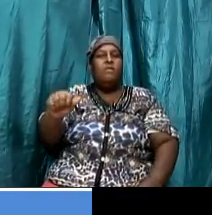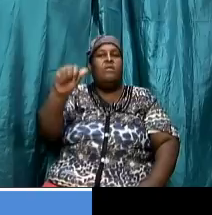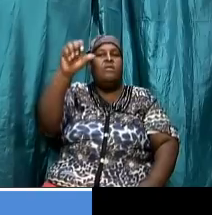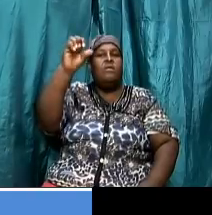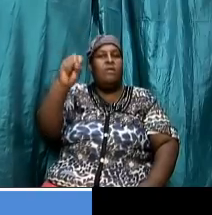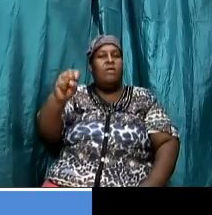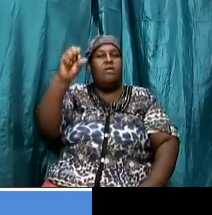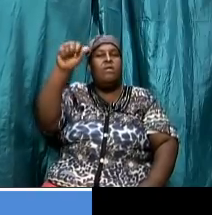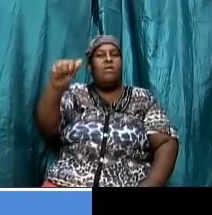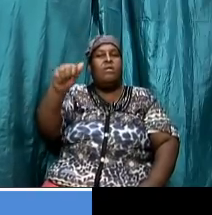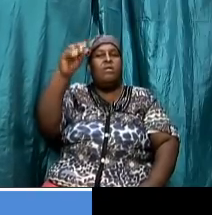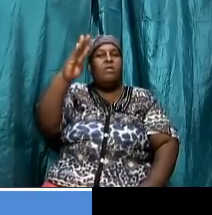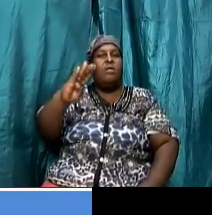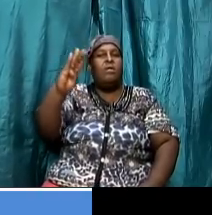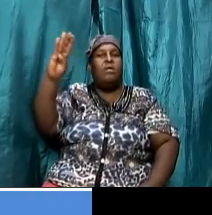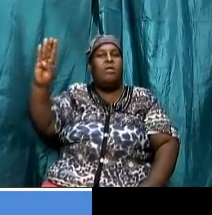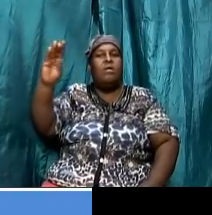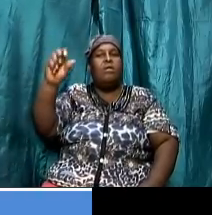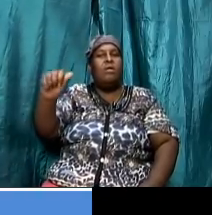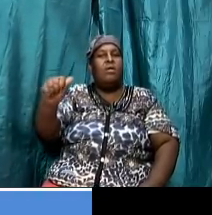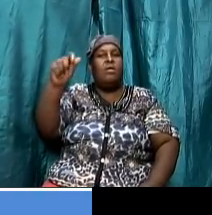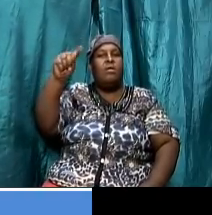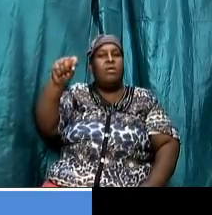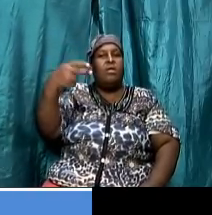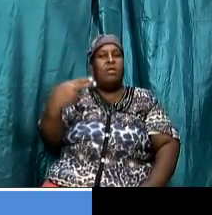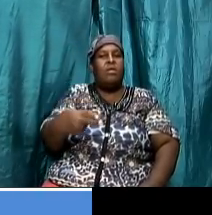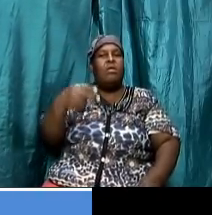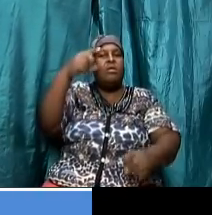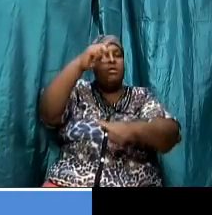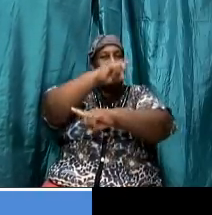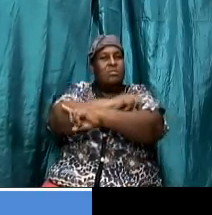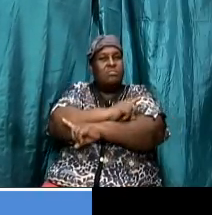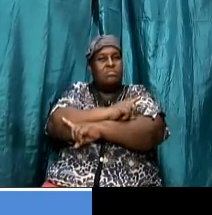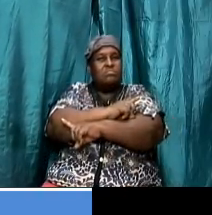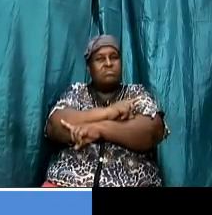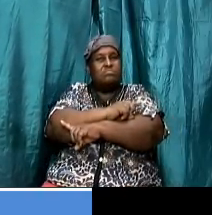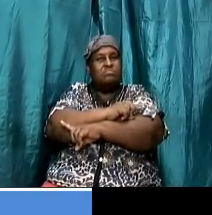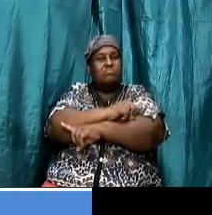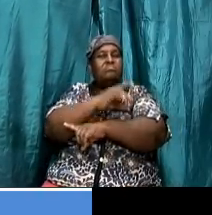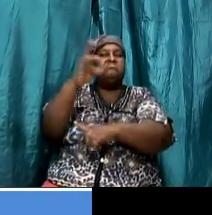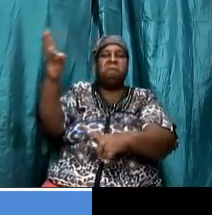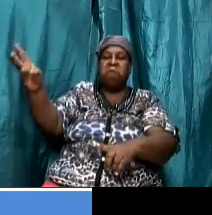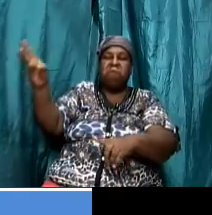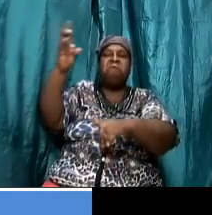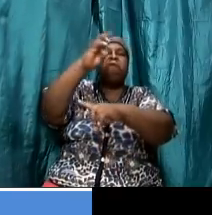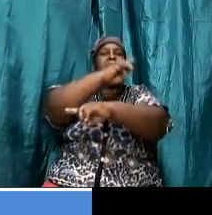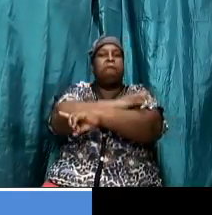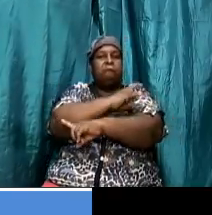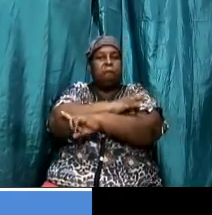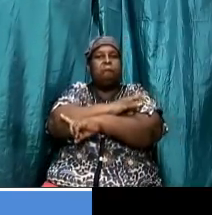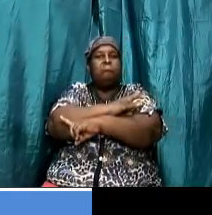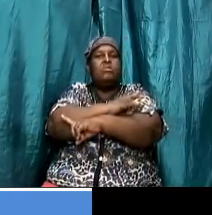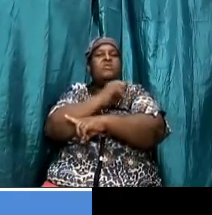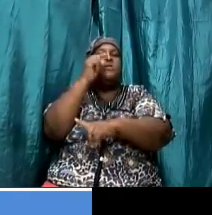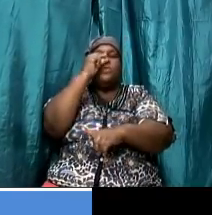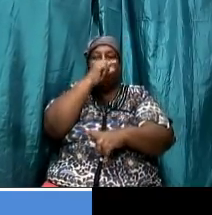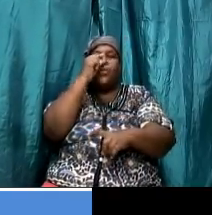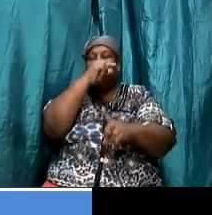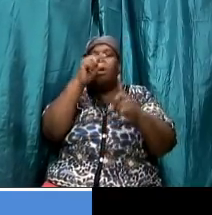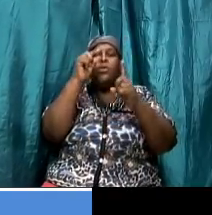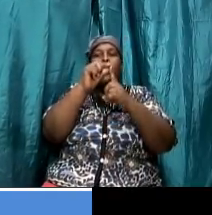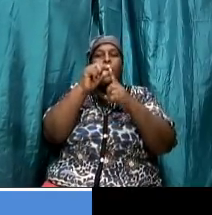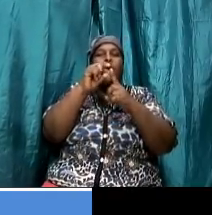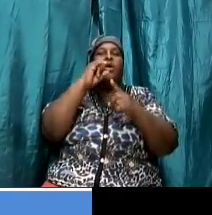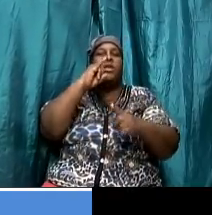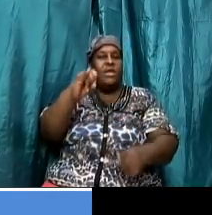again the greek there is the word sabbaton and in that context